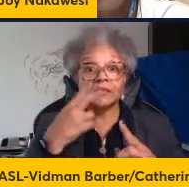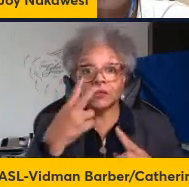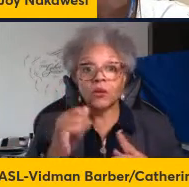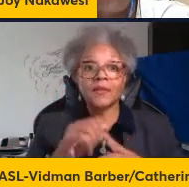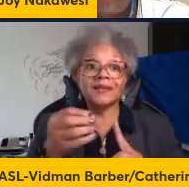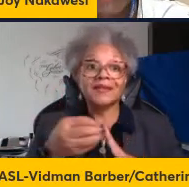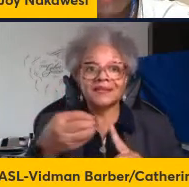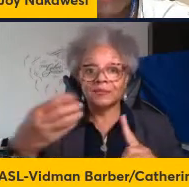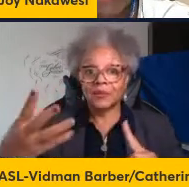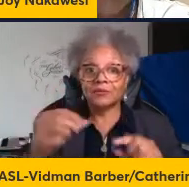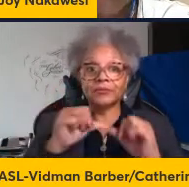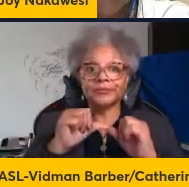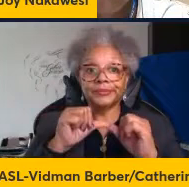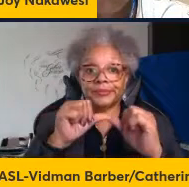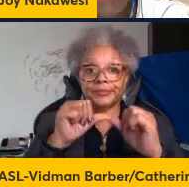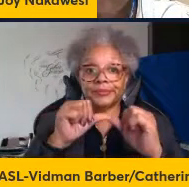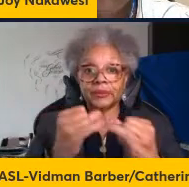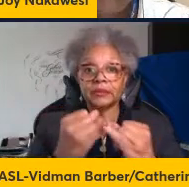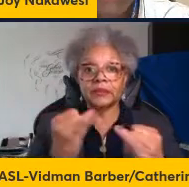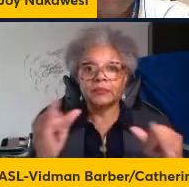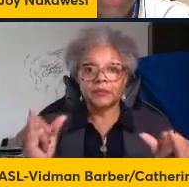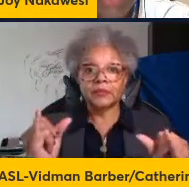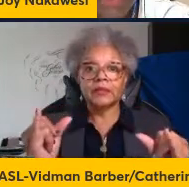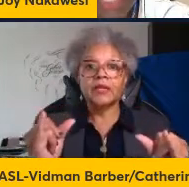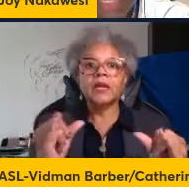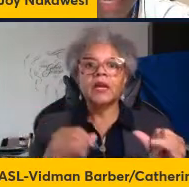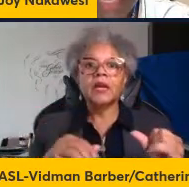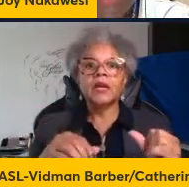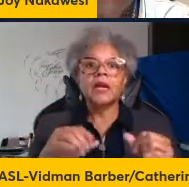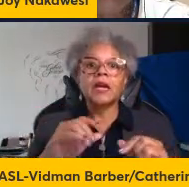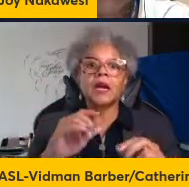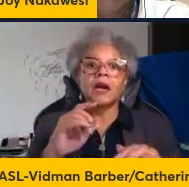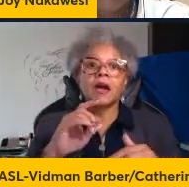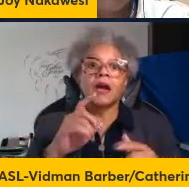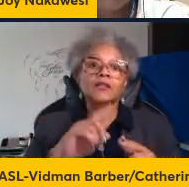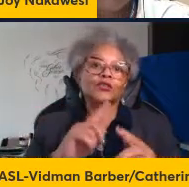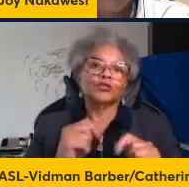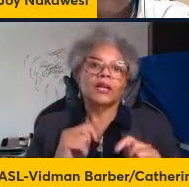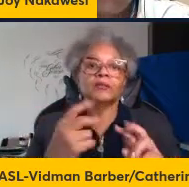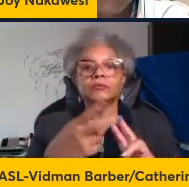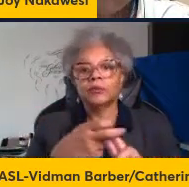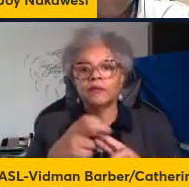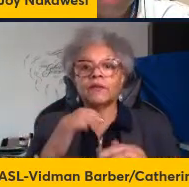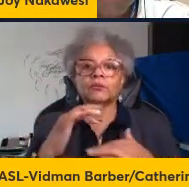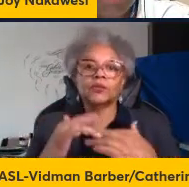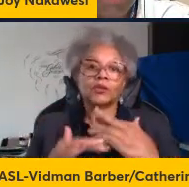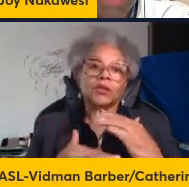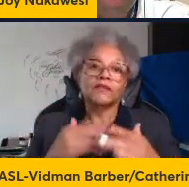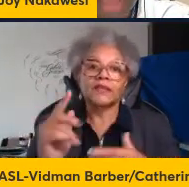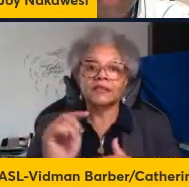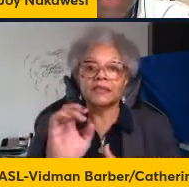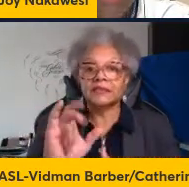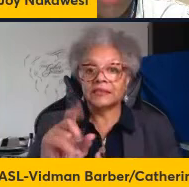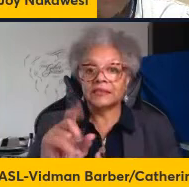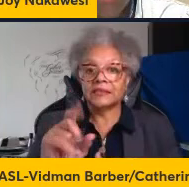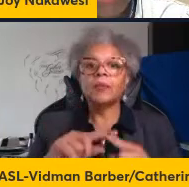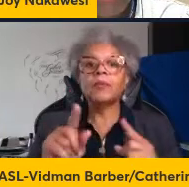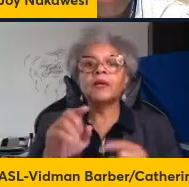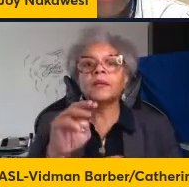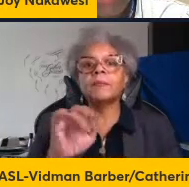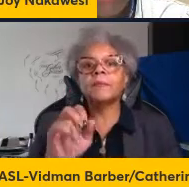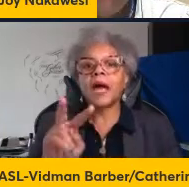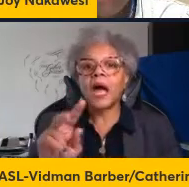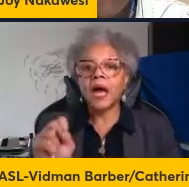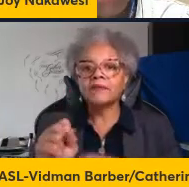sustained independently of recruitment of recirculatory T cells we also found that Mavs both the Mavs and the